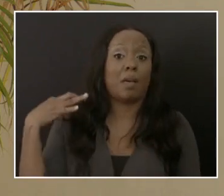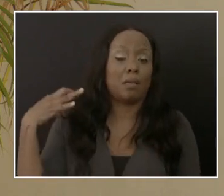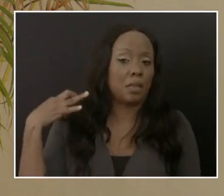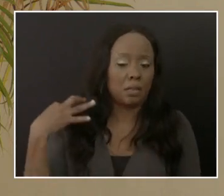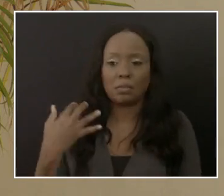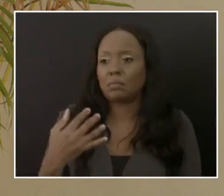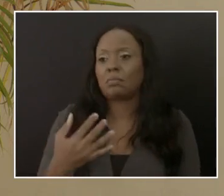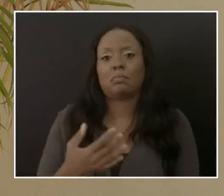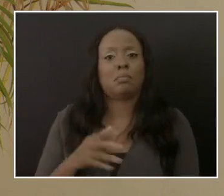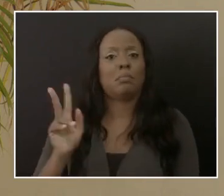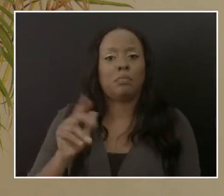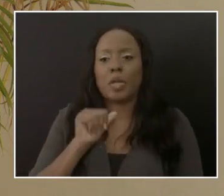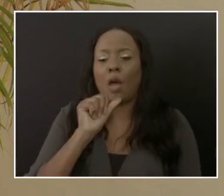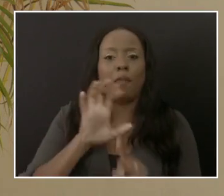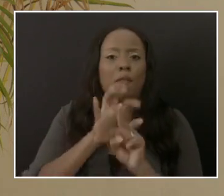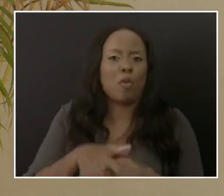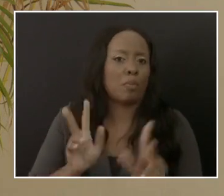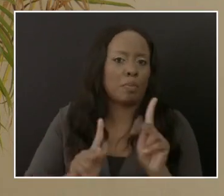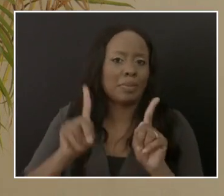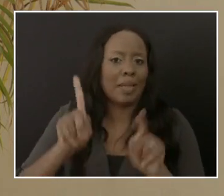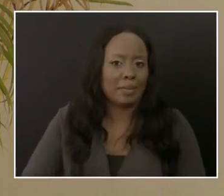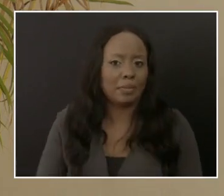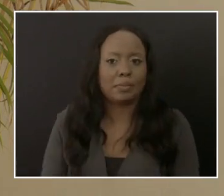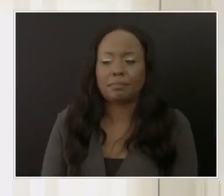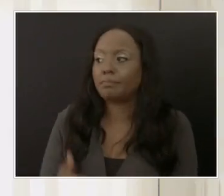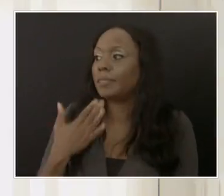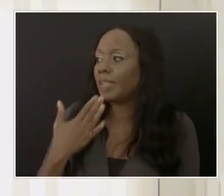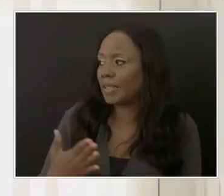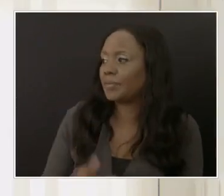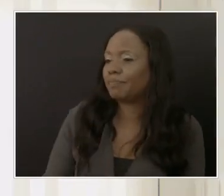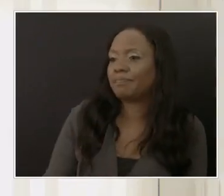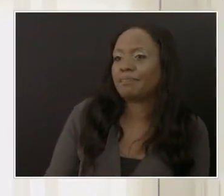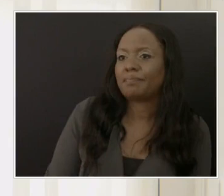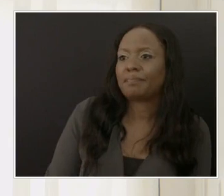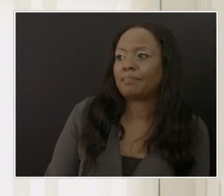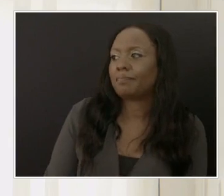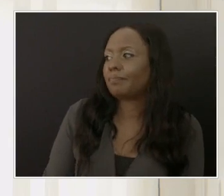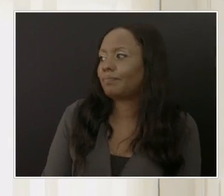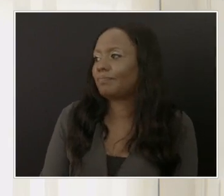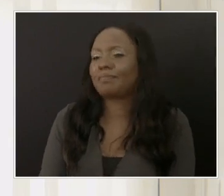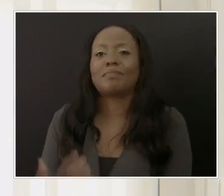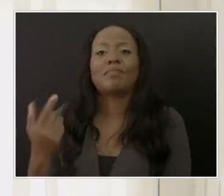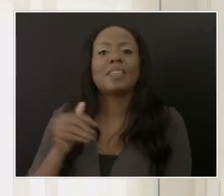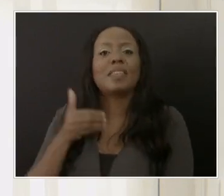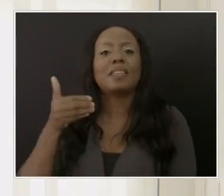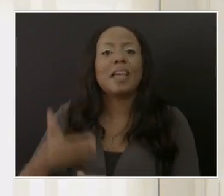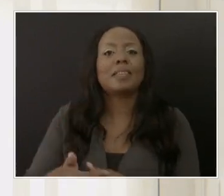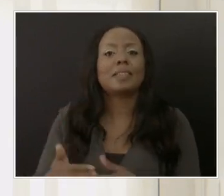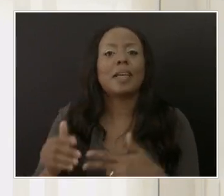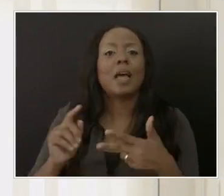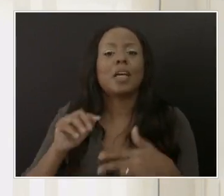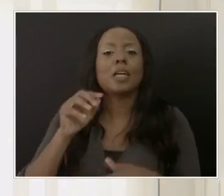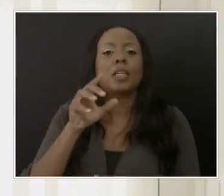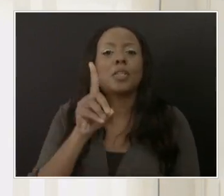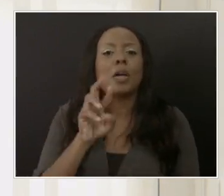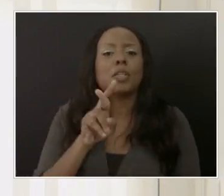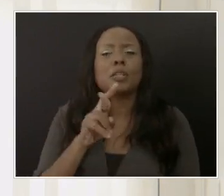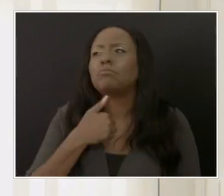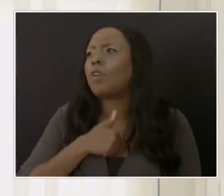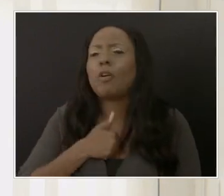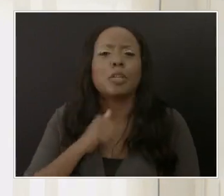tested. Okay, thank you very much. And next, let's hear from Dr. Not Dr., but from Ronald Chapman,